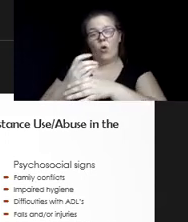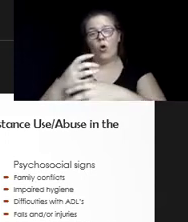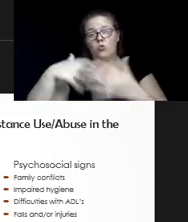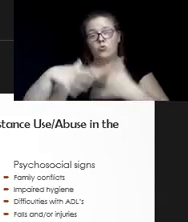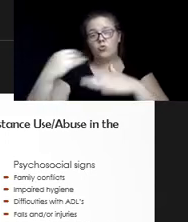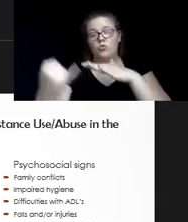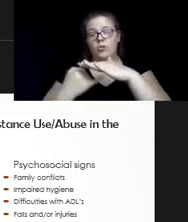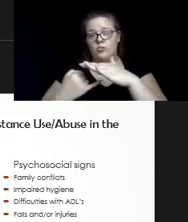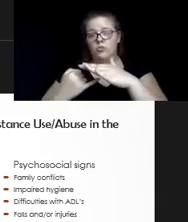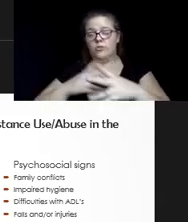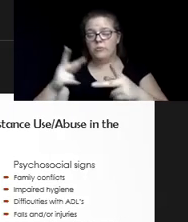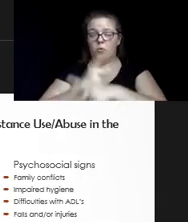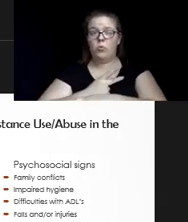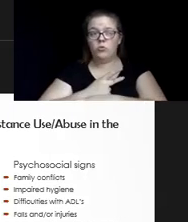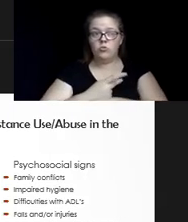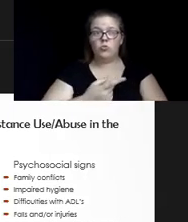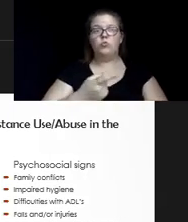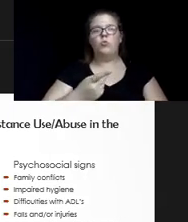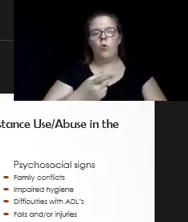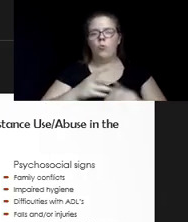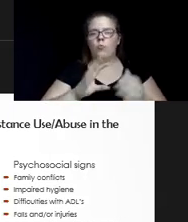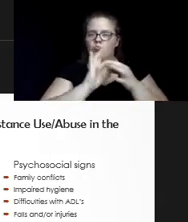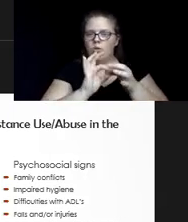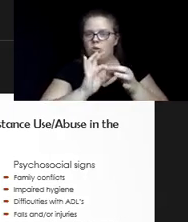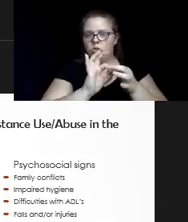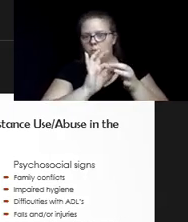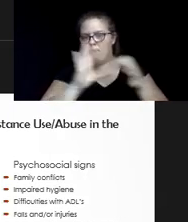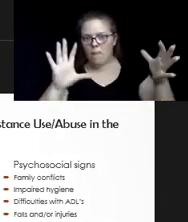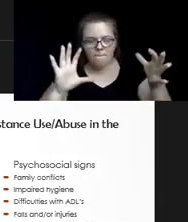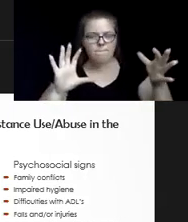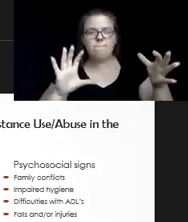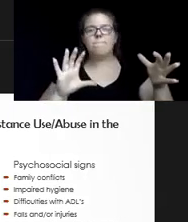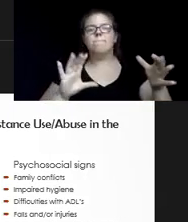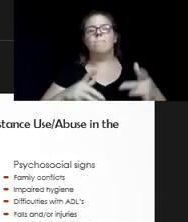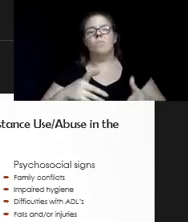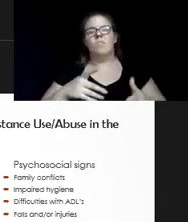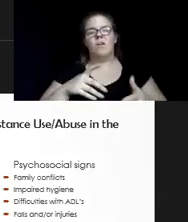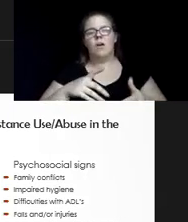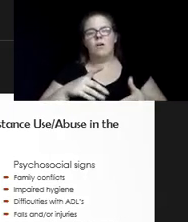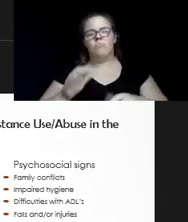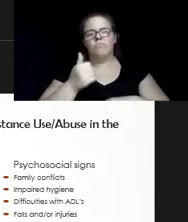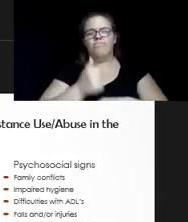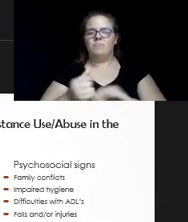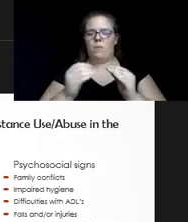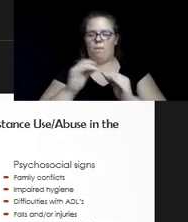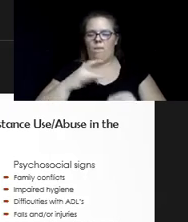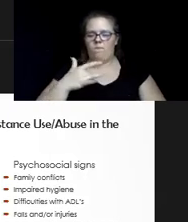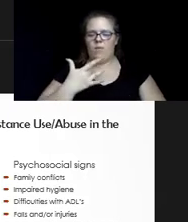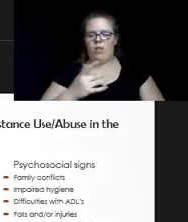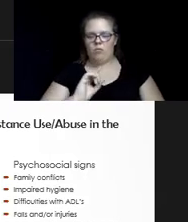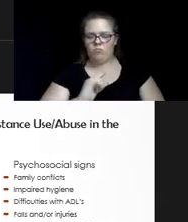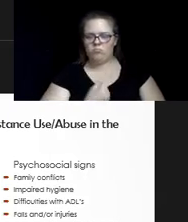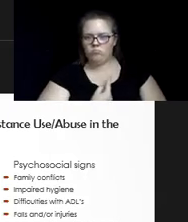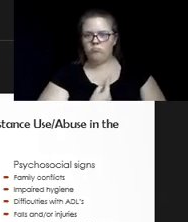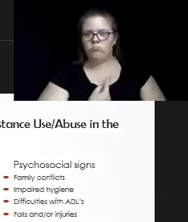worsens, relationships are damaged and friends are lost, which creates even more feeling, feelings of loneliness and isolation. And then it